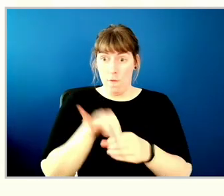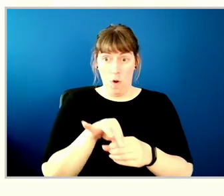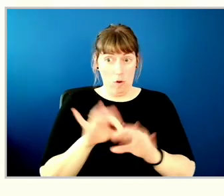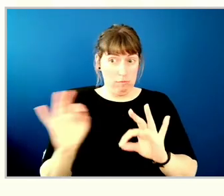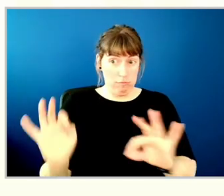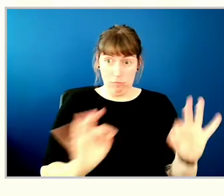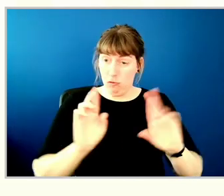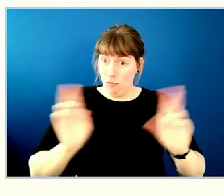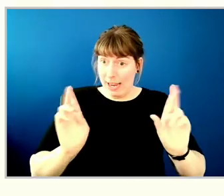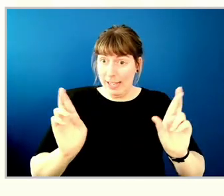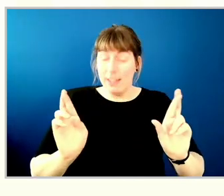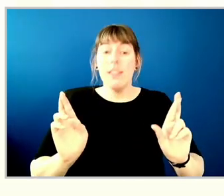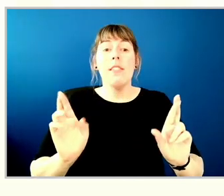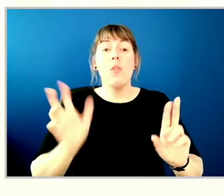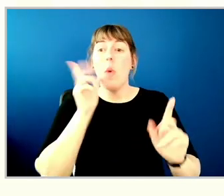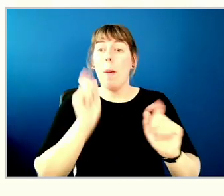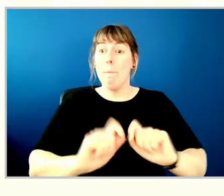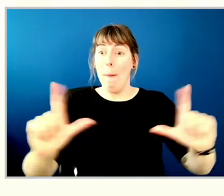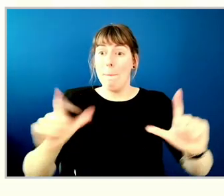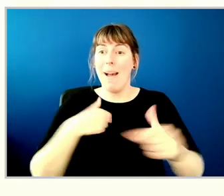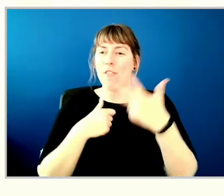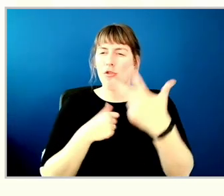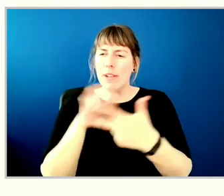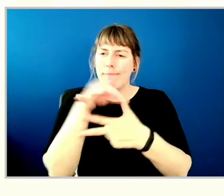you are voting on with three buttons,